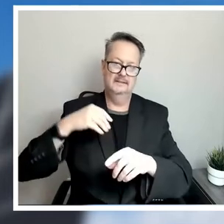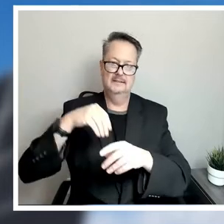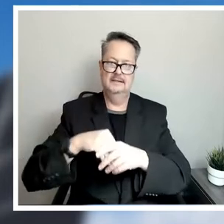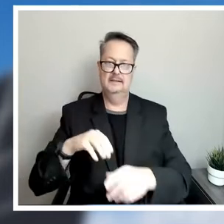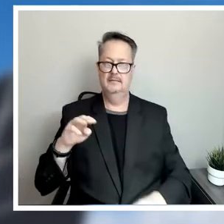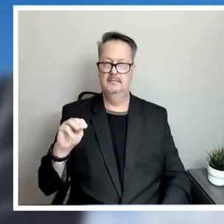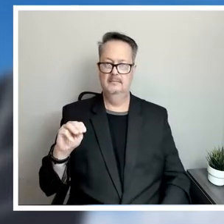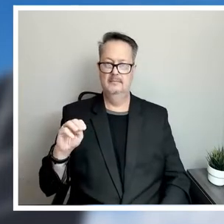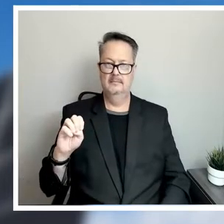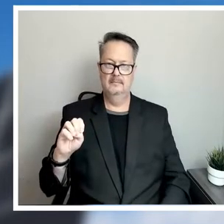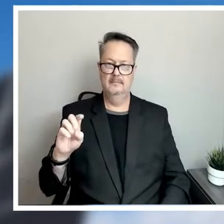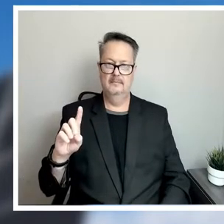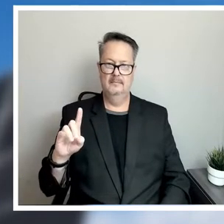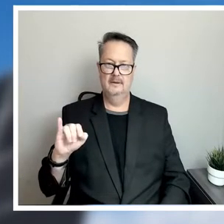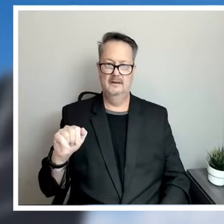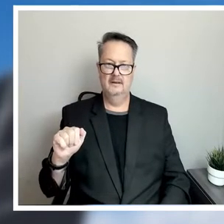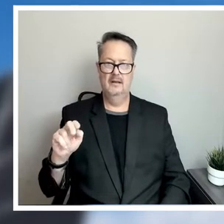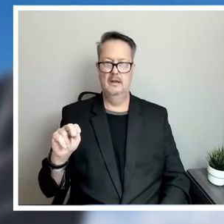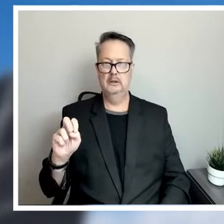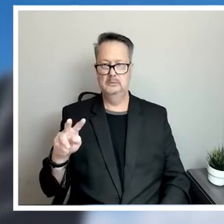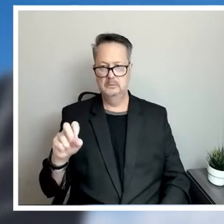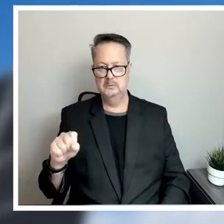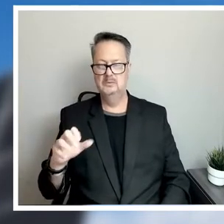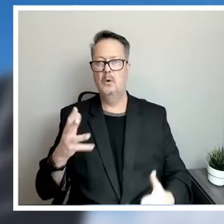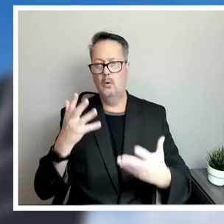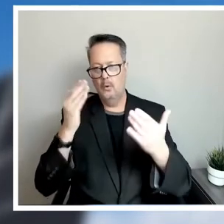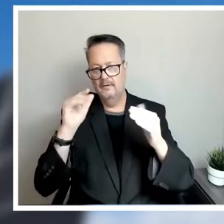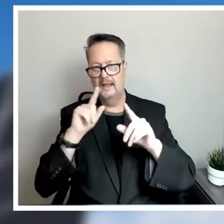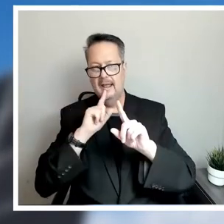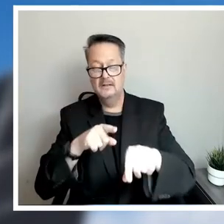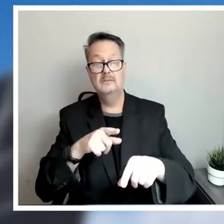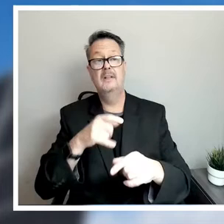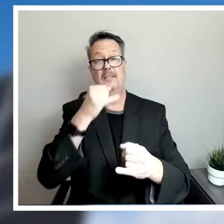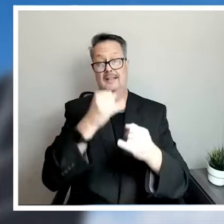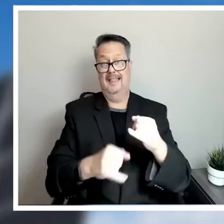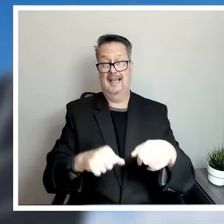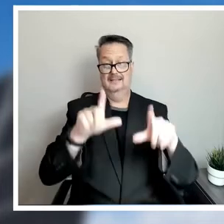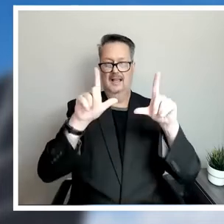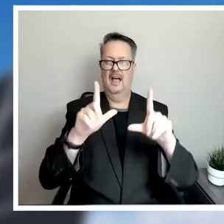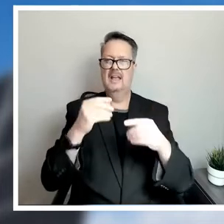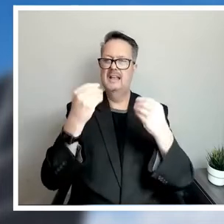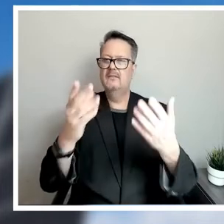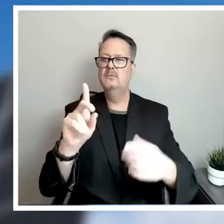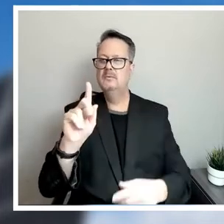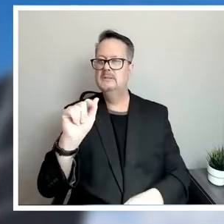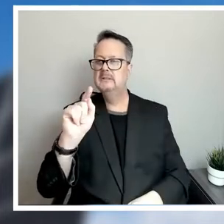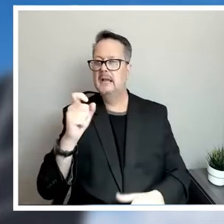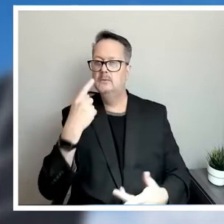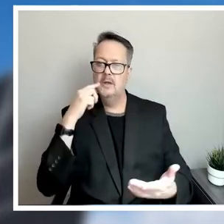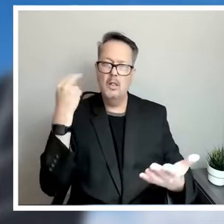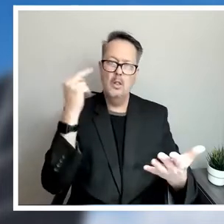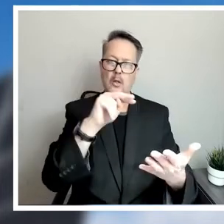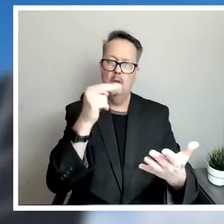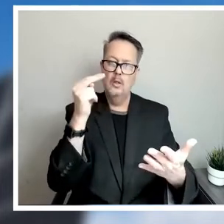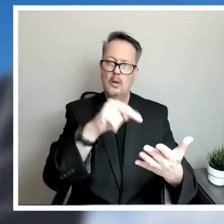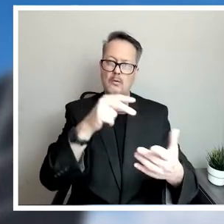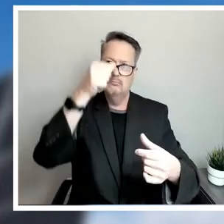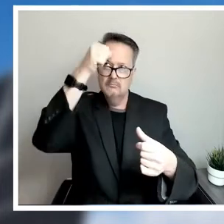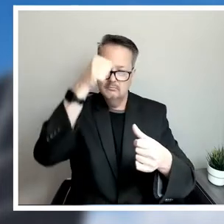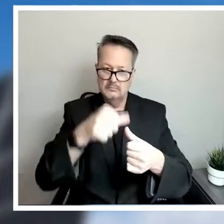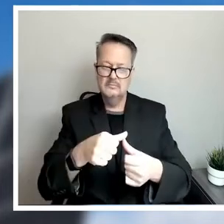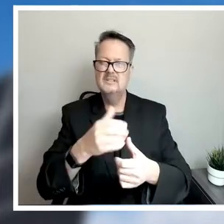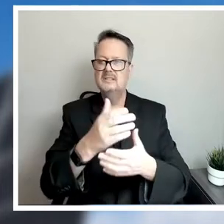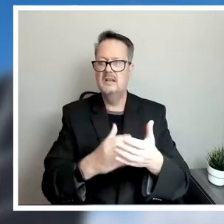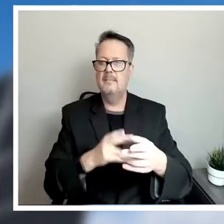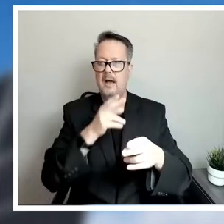today the very last slide just has a couple of dates for folks to reference some of them I mentioned on the previous slide and a couple of